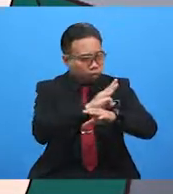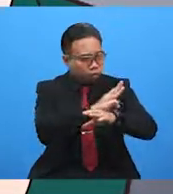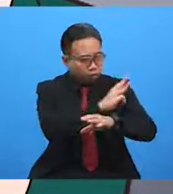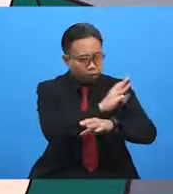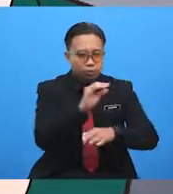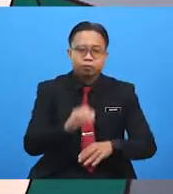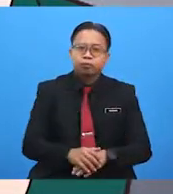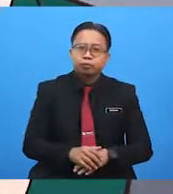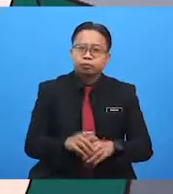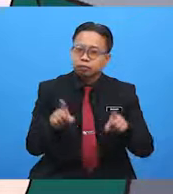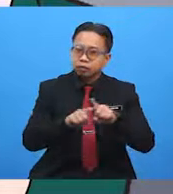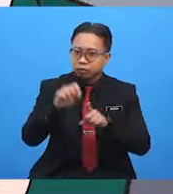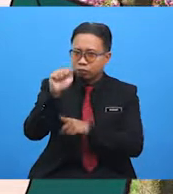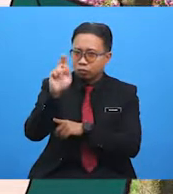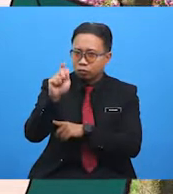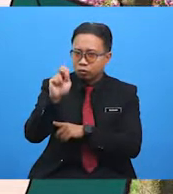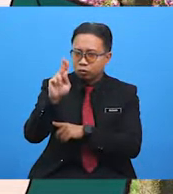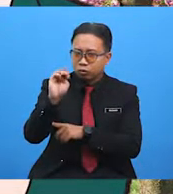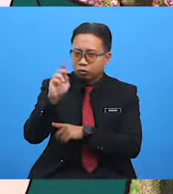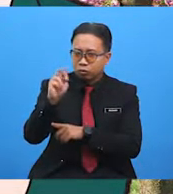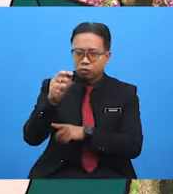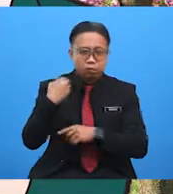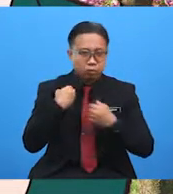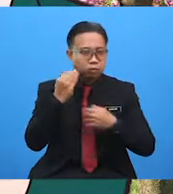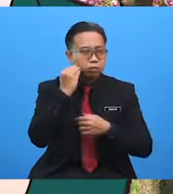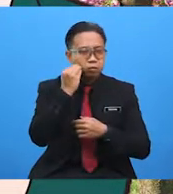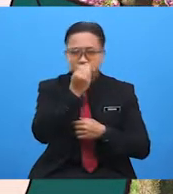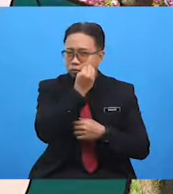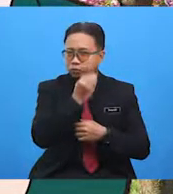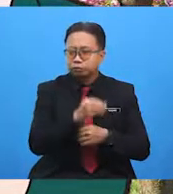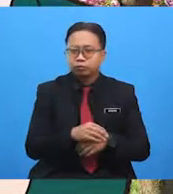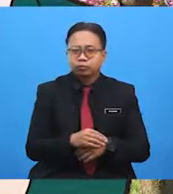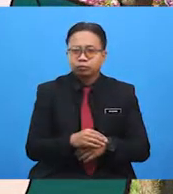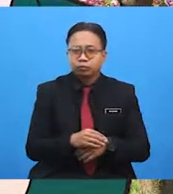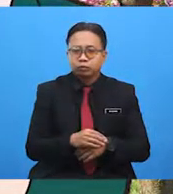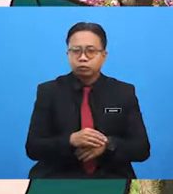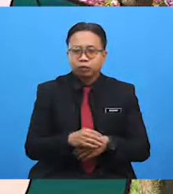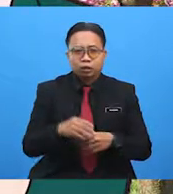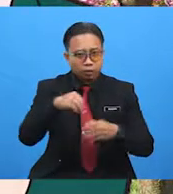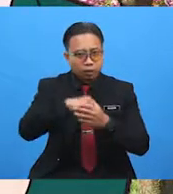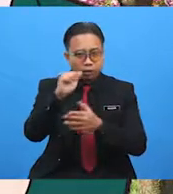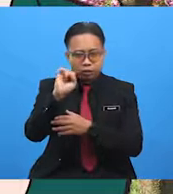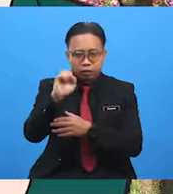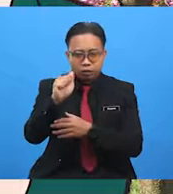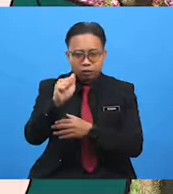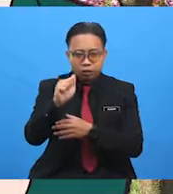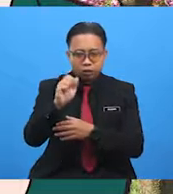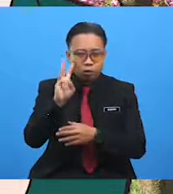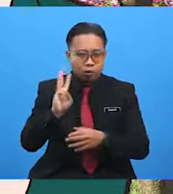It's like autumn. By today in Asia, The weather is warm and cloudy.